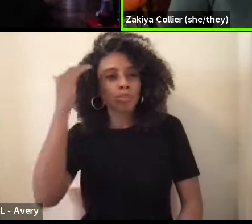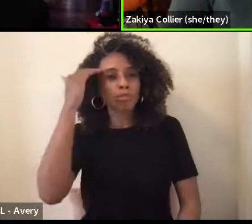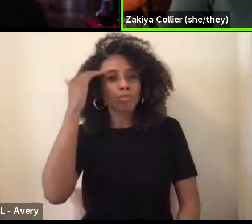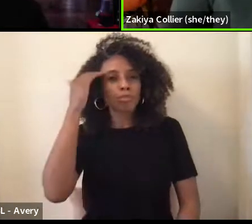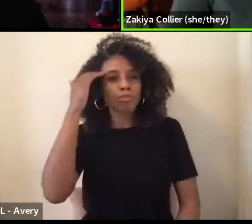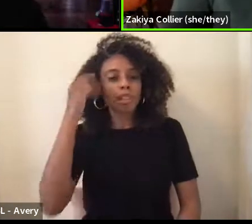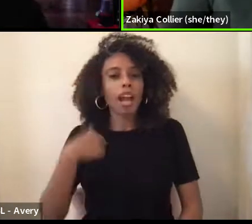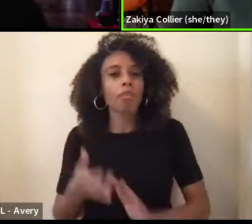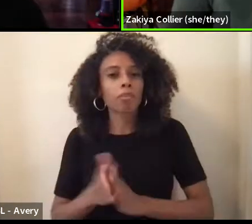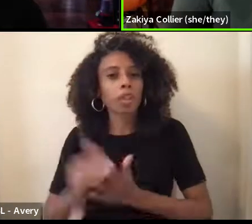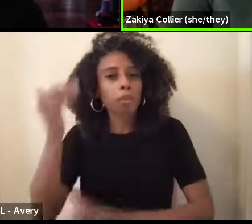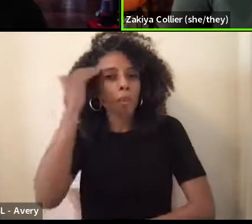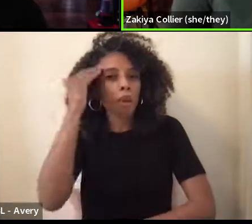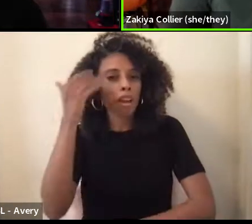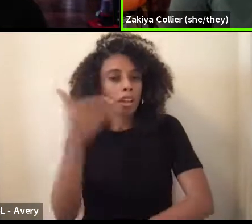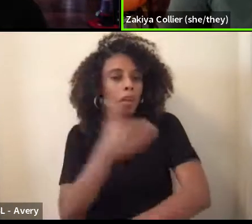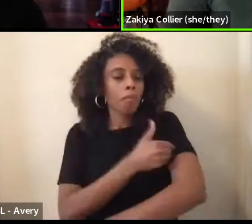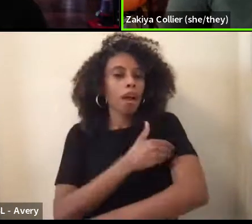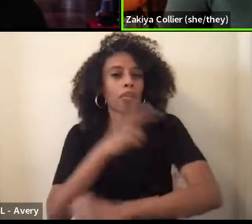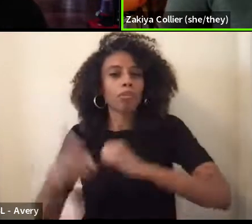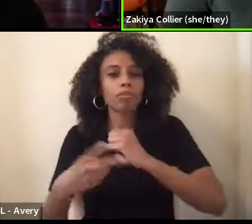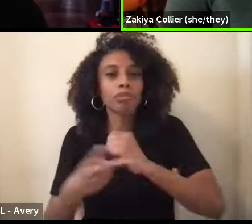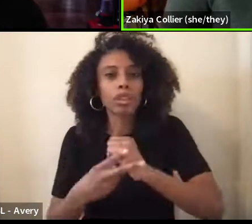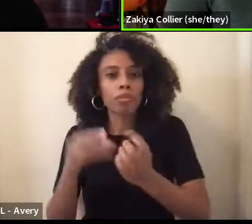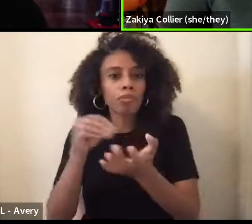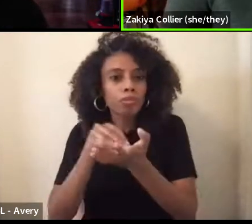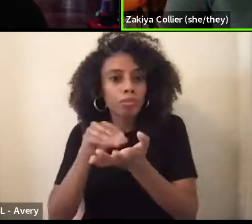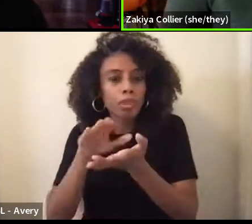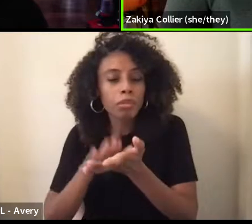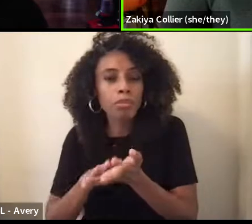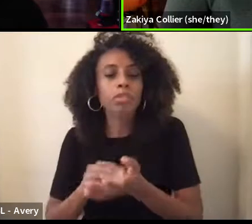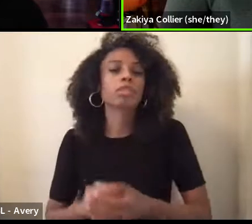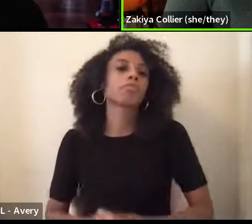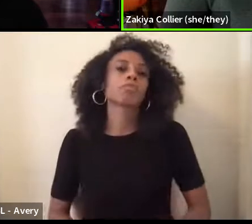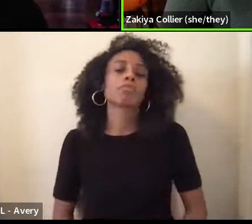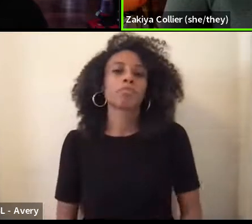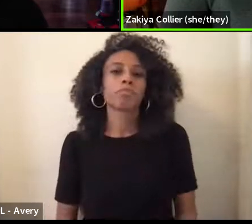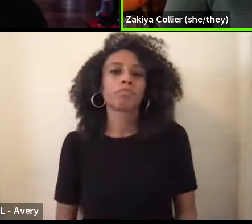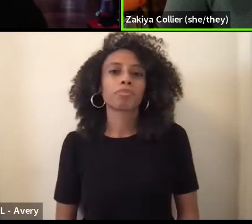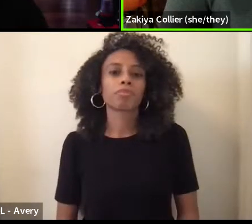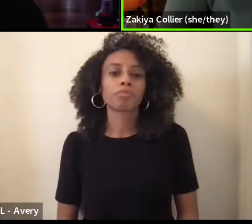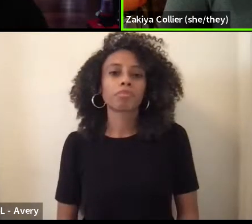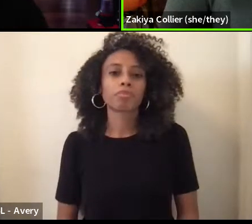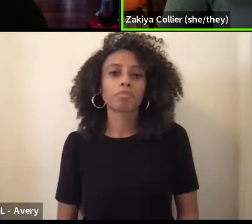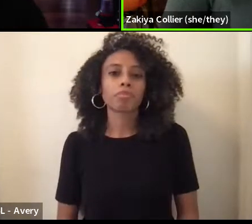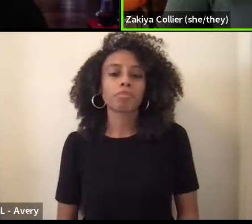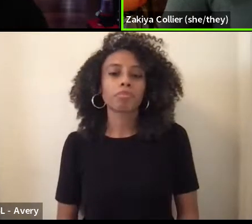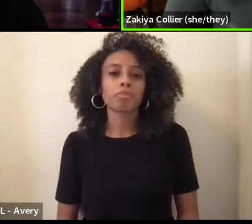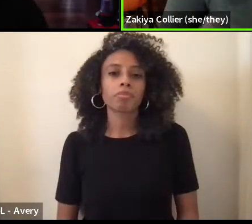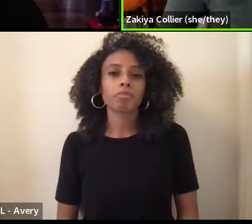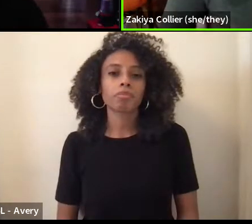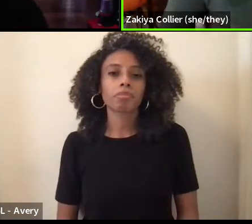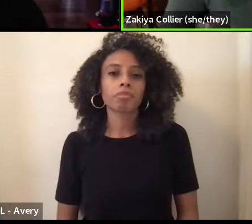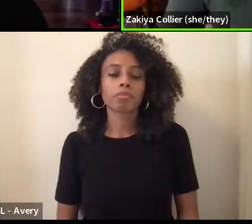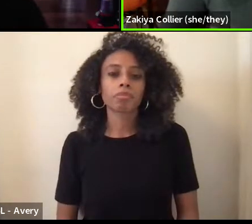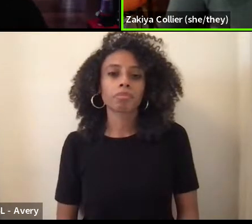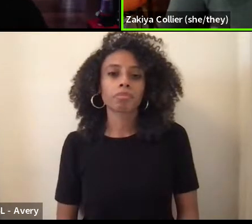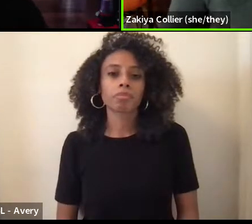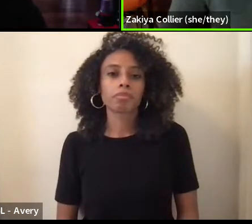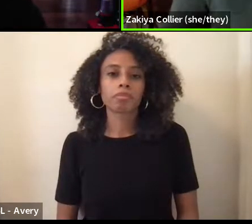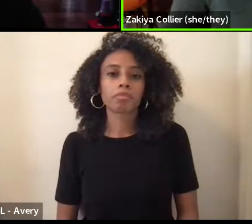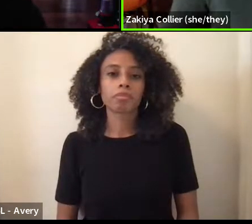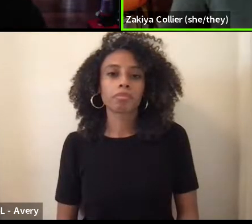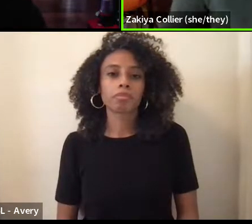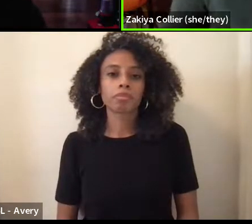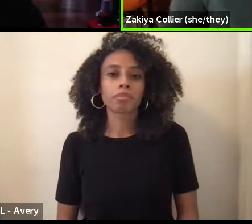of archival documents and, um, you know, being held a, like official